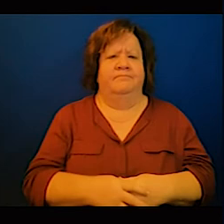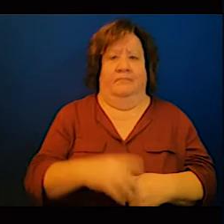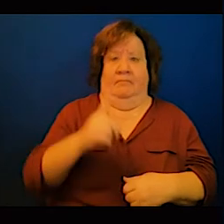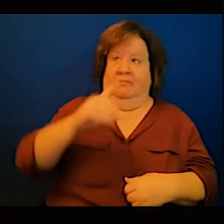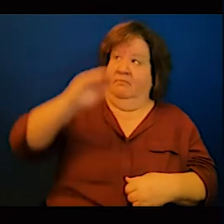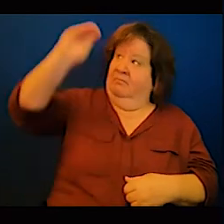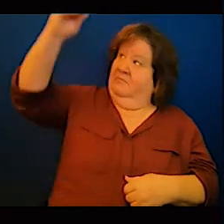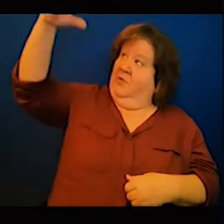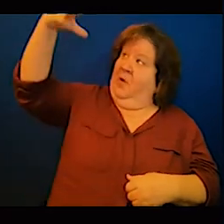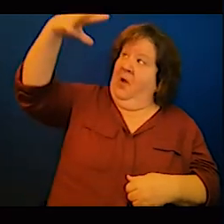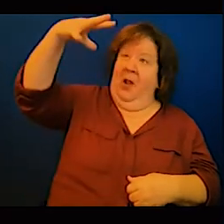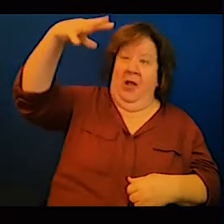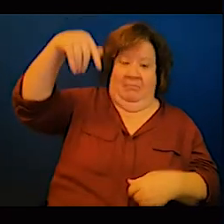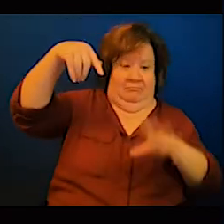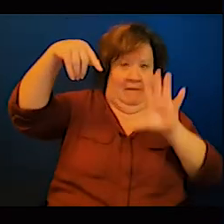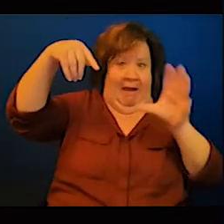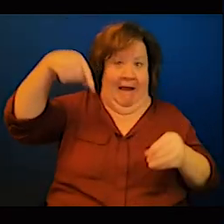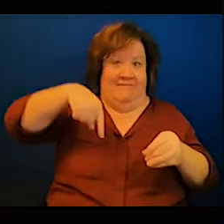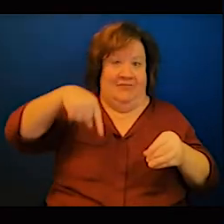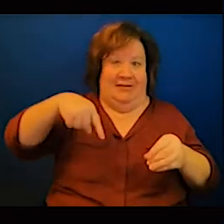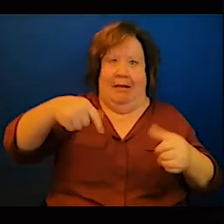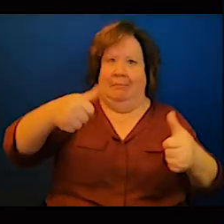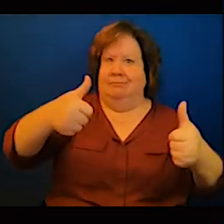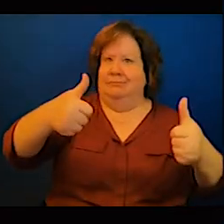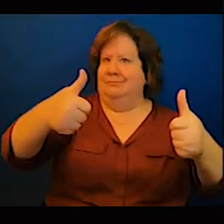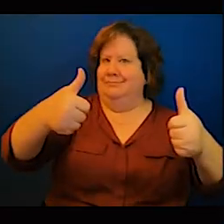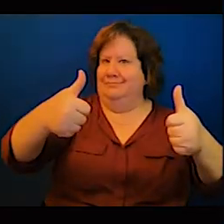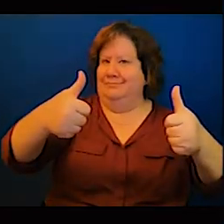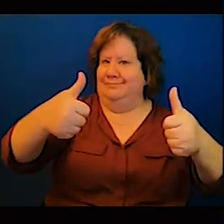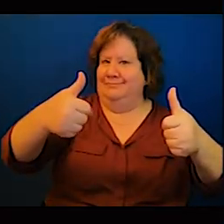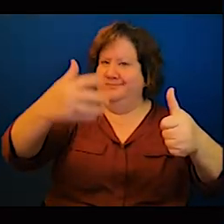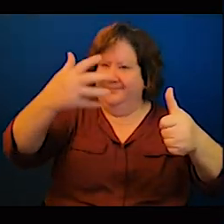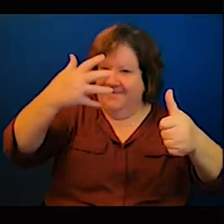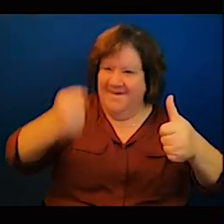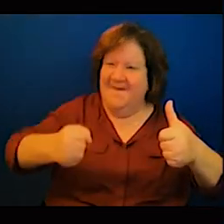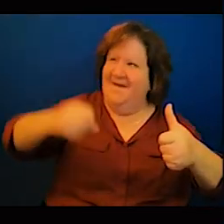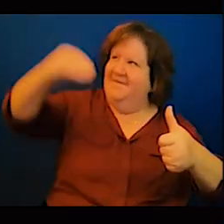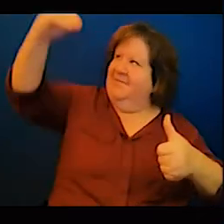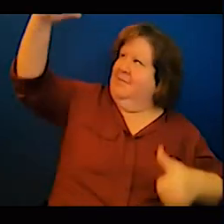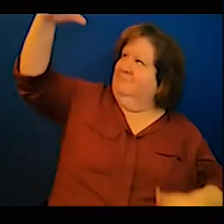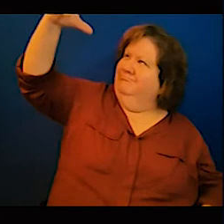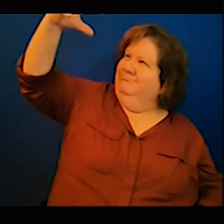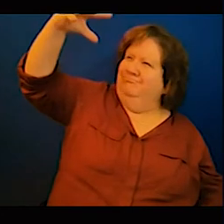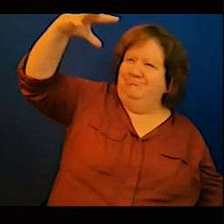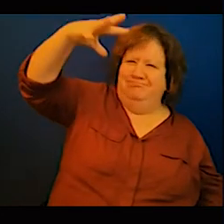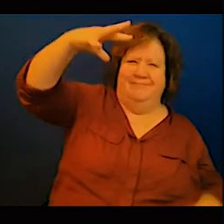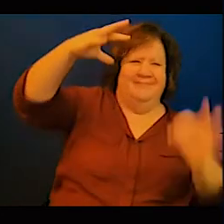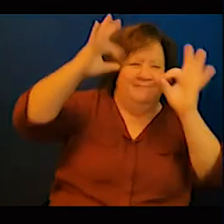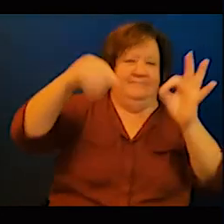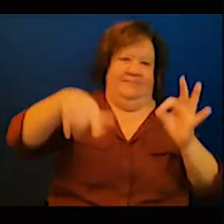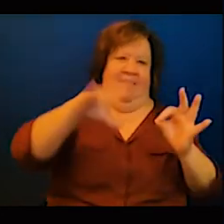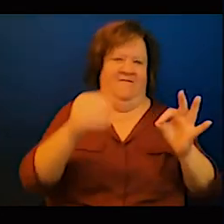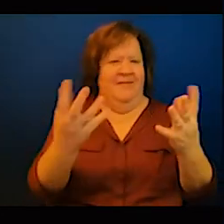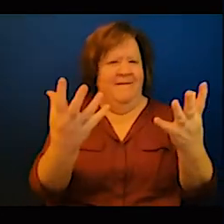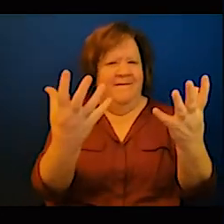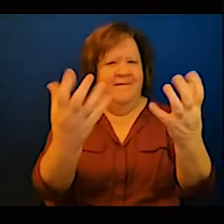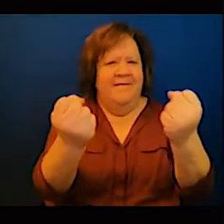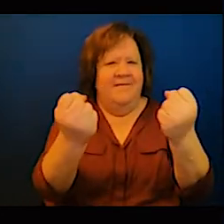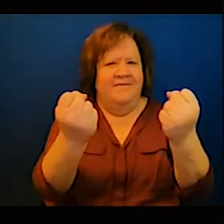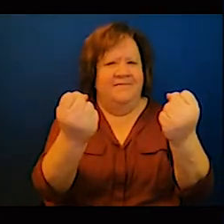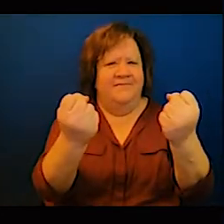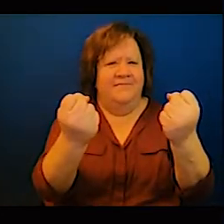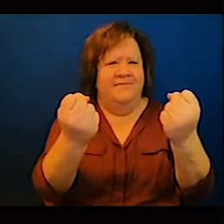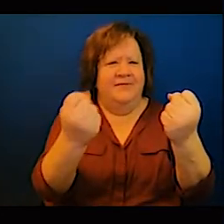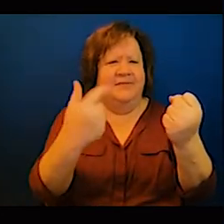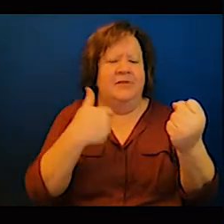disappointed when you look at solar batteries that are not very effective and with a lot of toxic waste because it comes from the